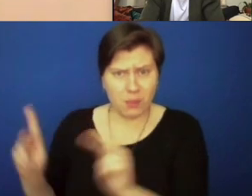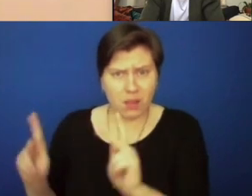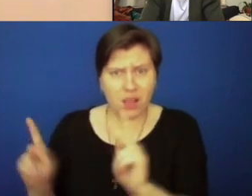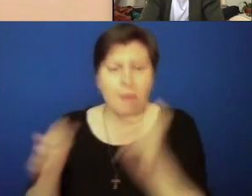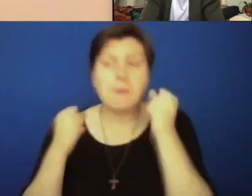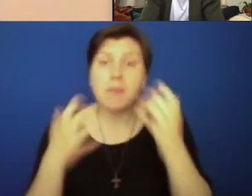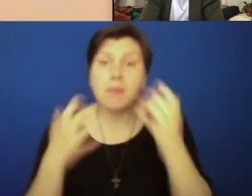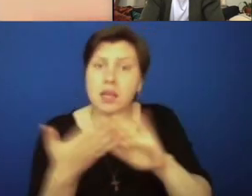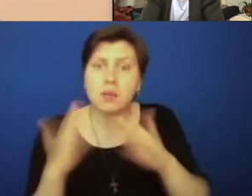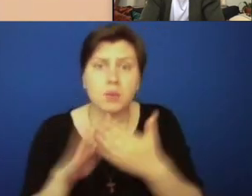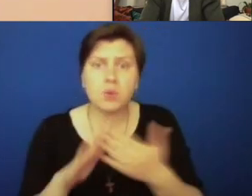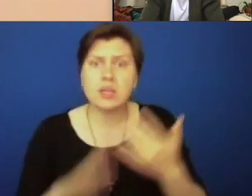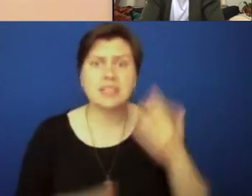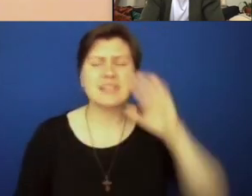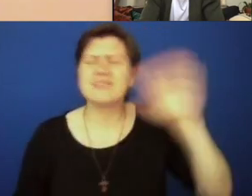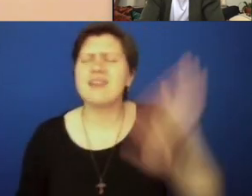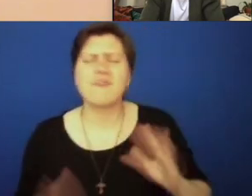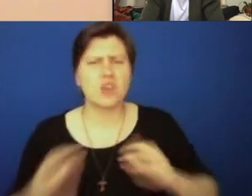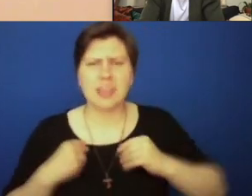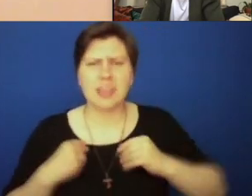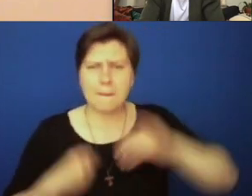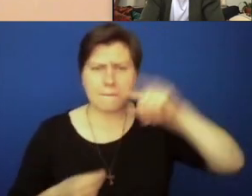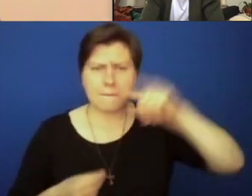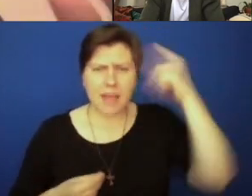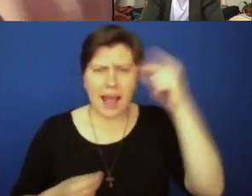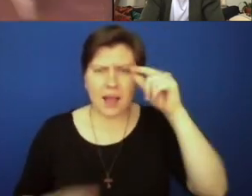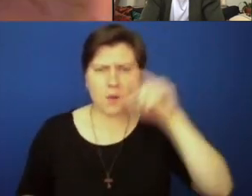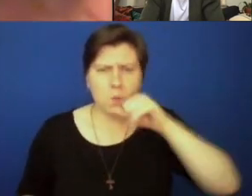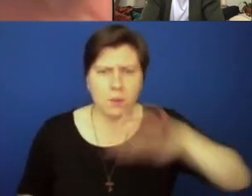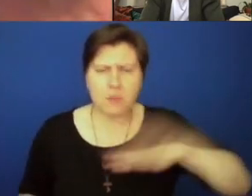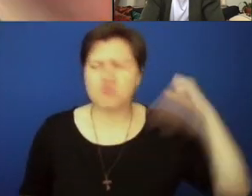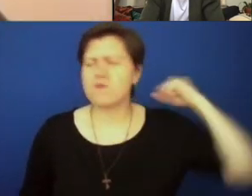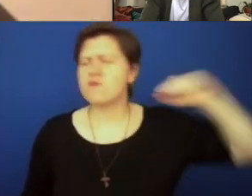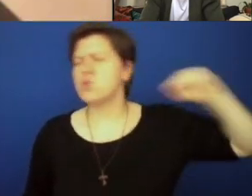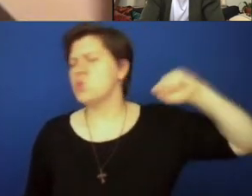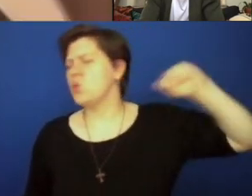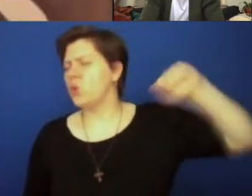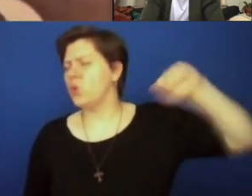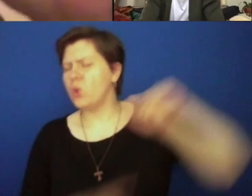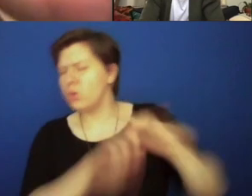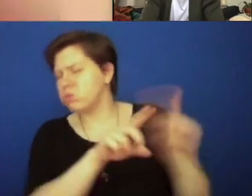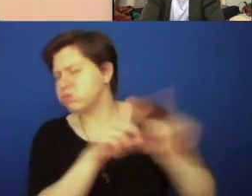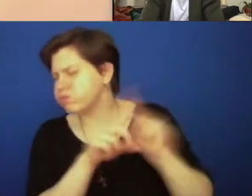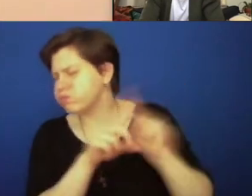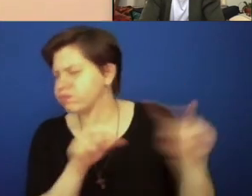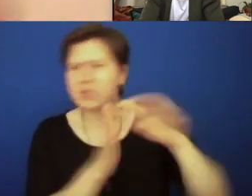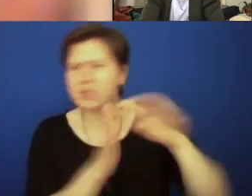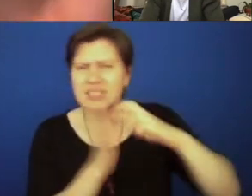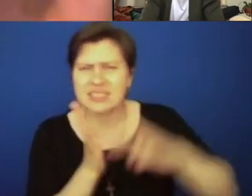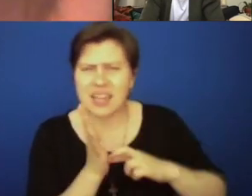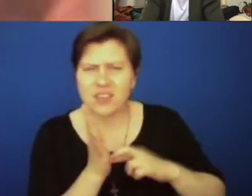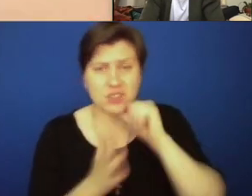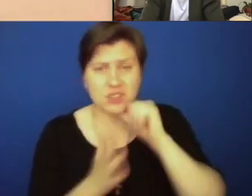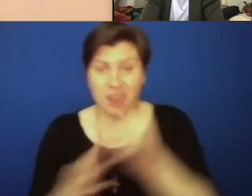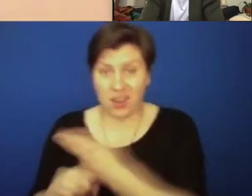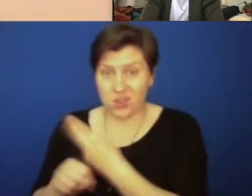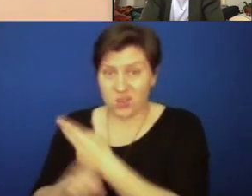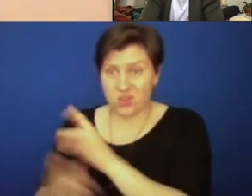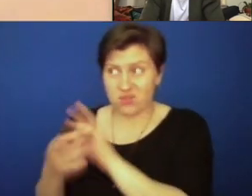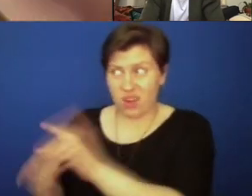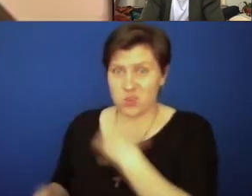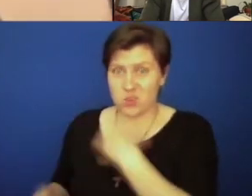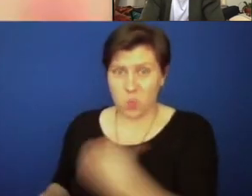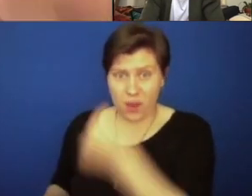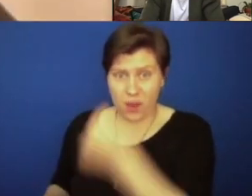Many communities refuse to ever accept Black women. They sort of use sort of all kinds of standards that were not used with regard to white